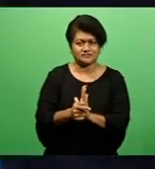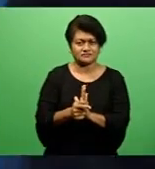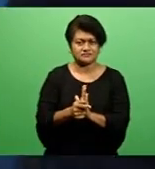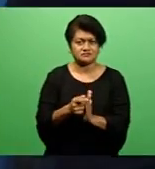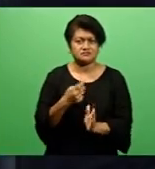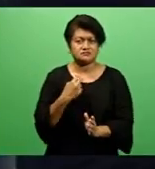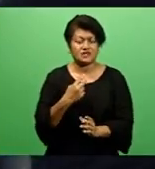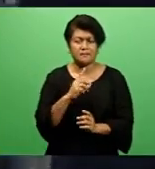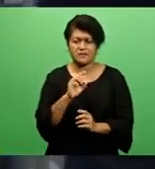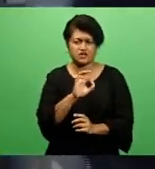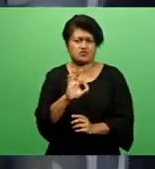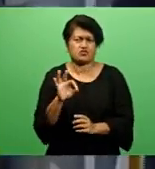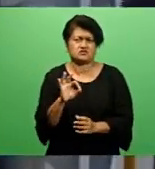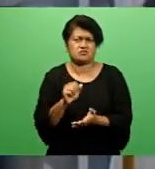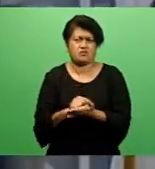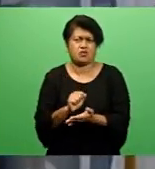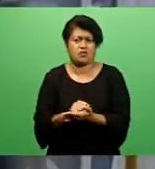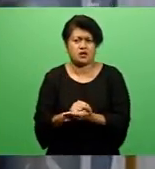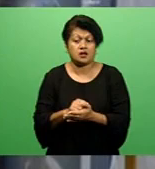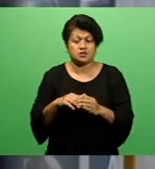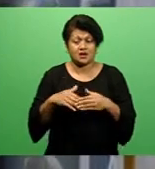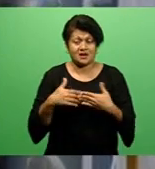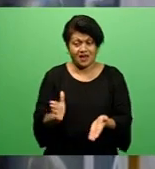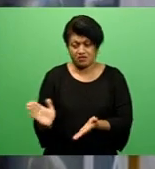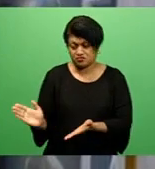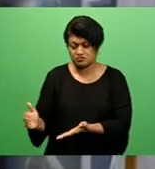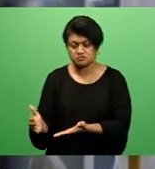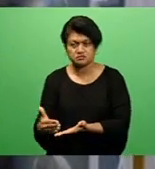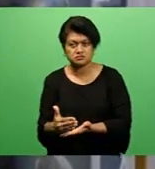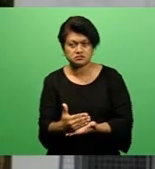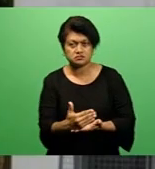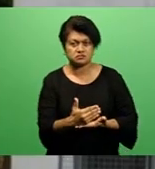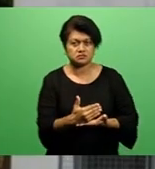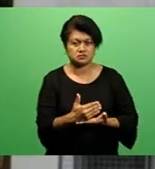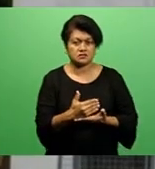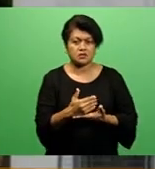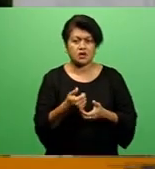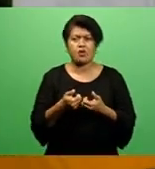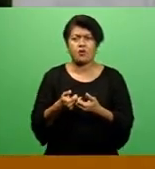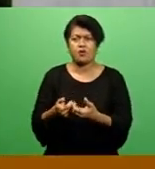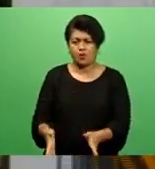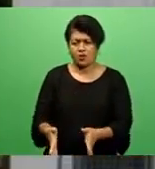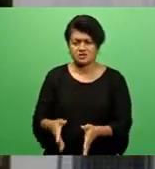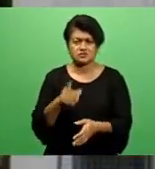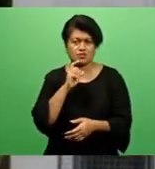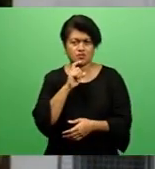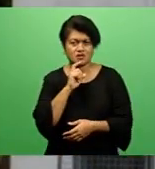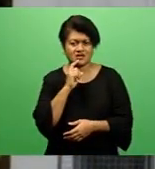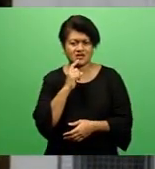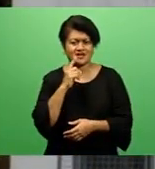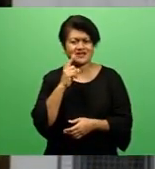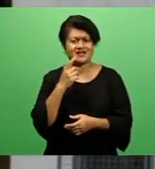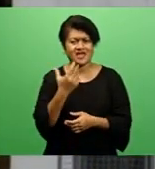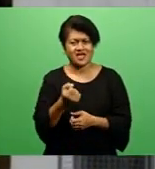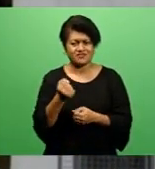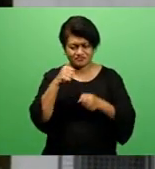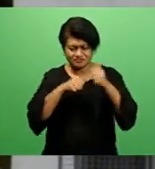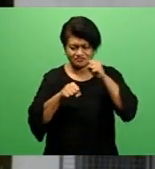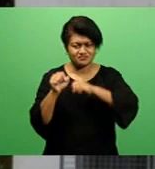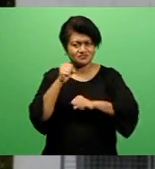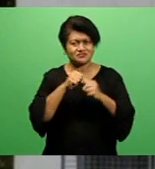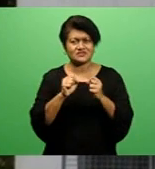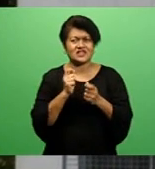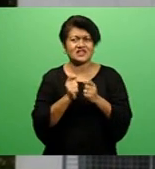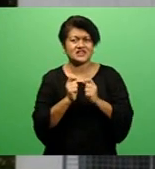permanent fix. Now, it's been told to collect wastewater samples and carry out scientific tests to find out if the discharge is